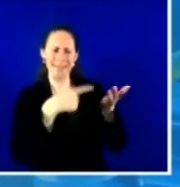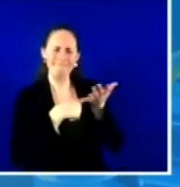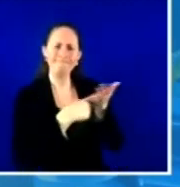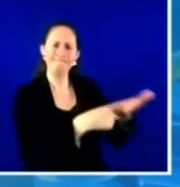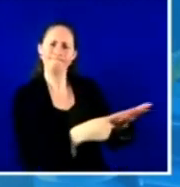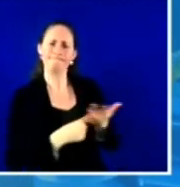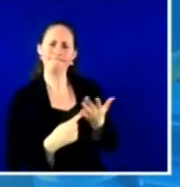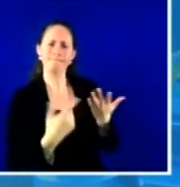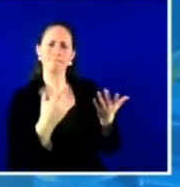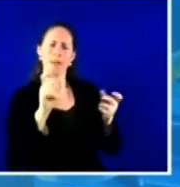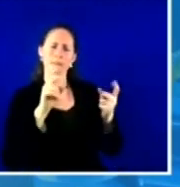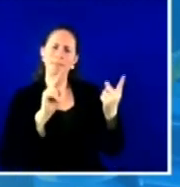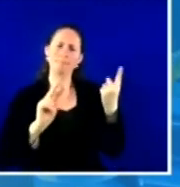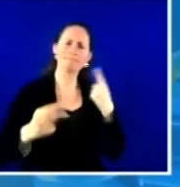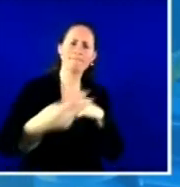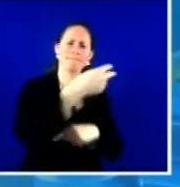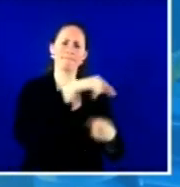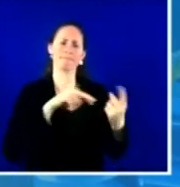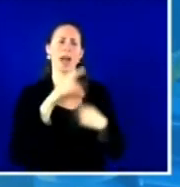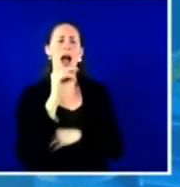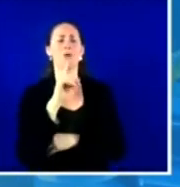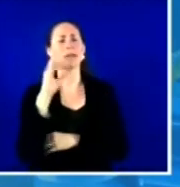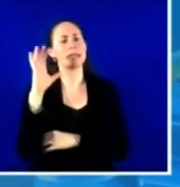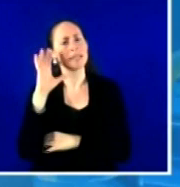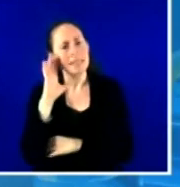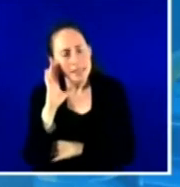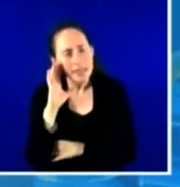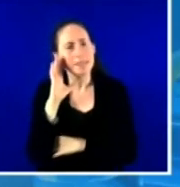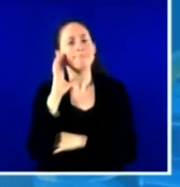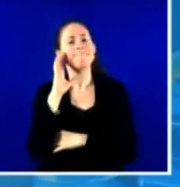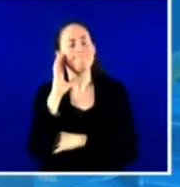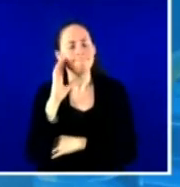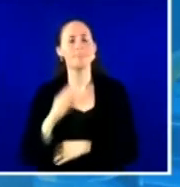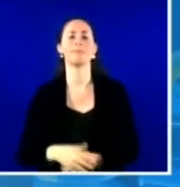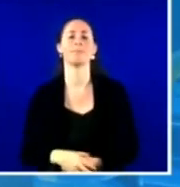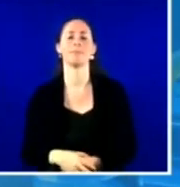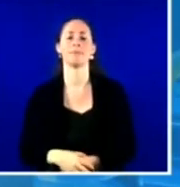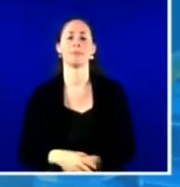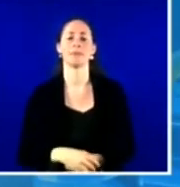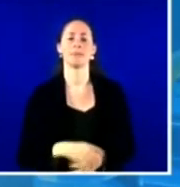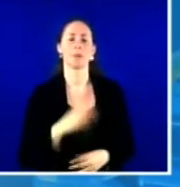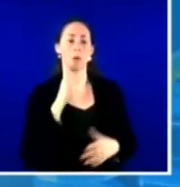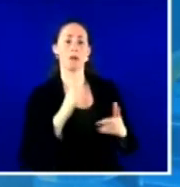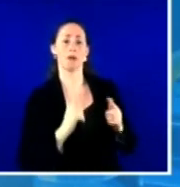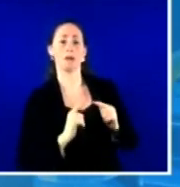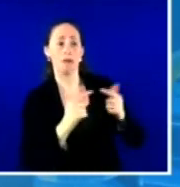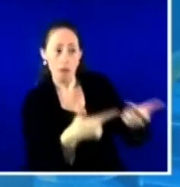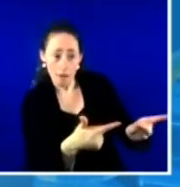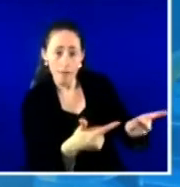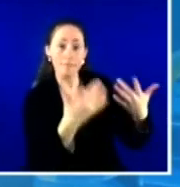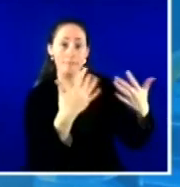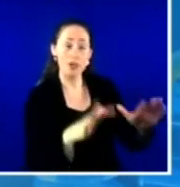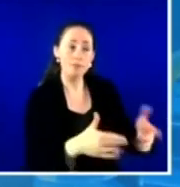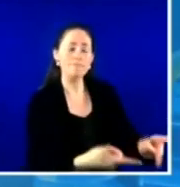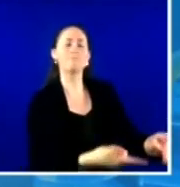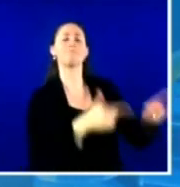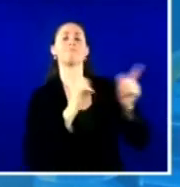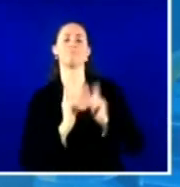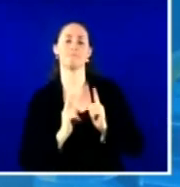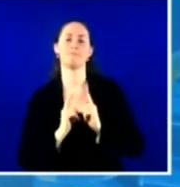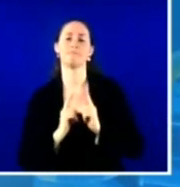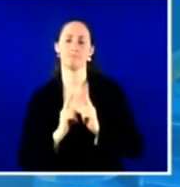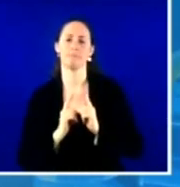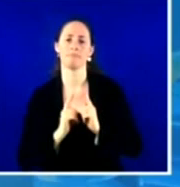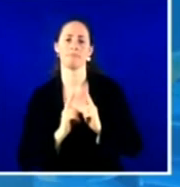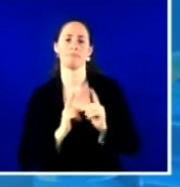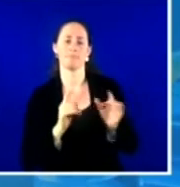dialogue and listening to people. Um, and then they will, turn, listen to you and to listen to, uh, the facts that you have to share with them and,